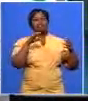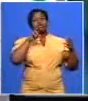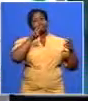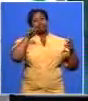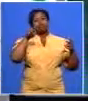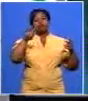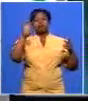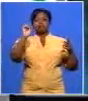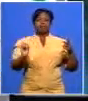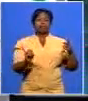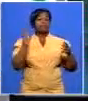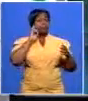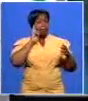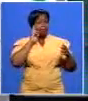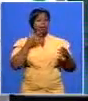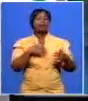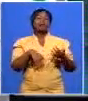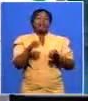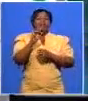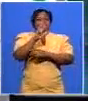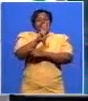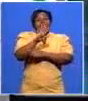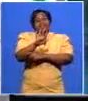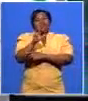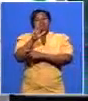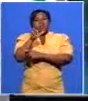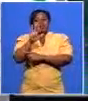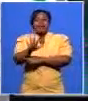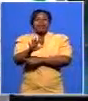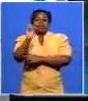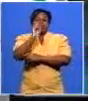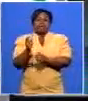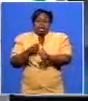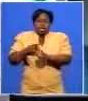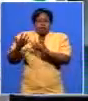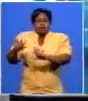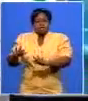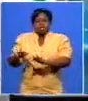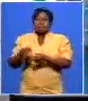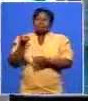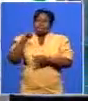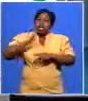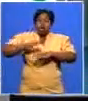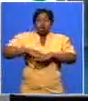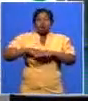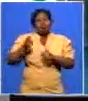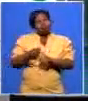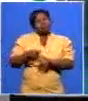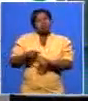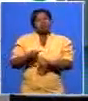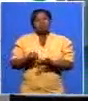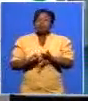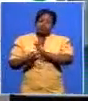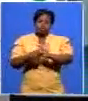for votes and about 95.9 percent of the voting districts counted thus far and that's the reflection of the percentages